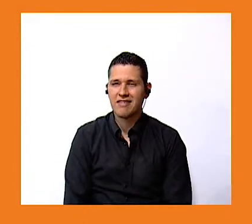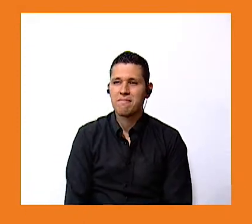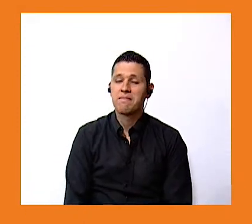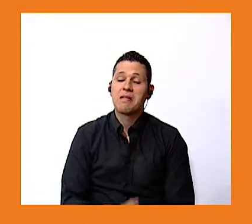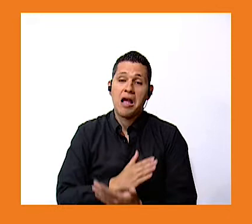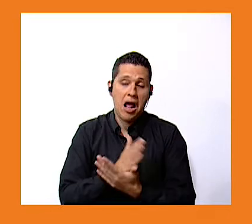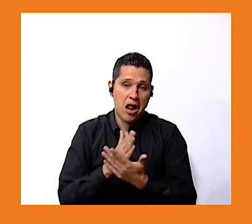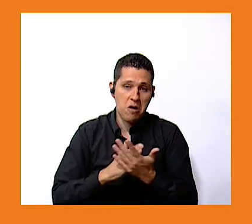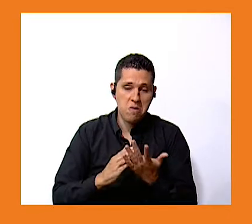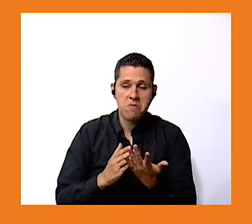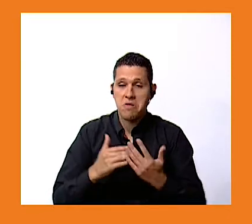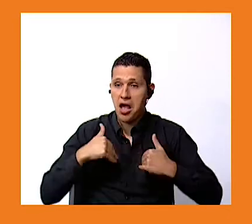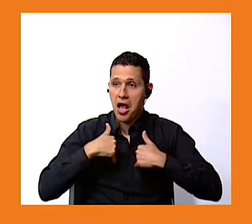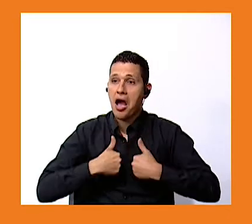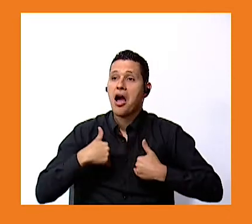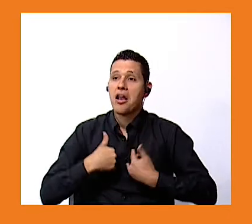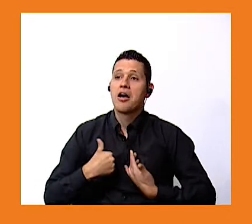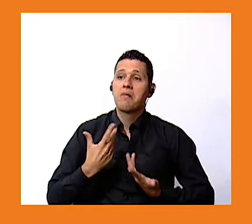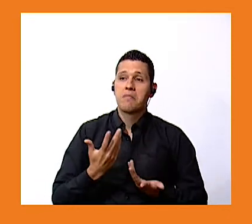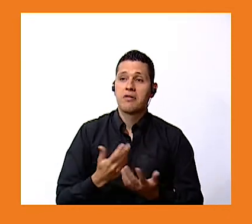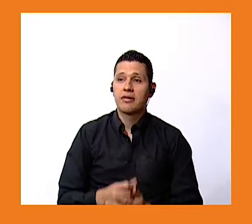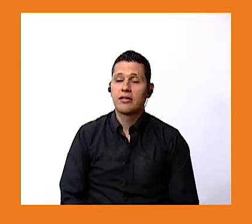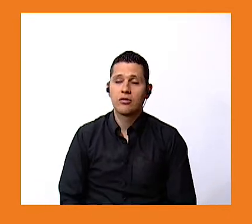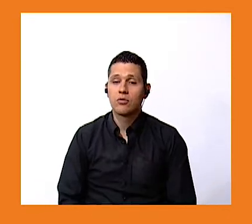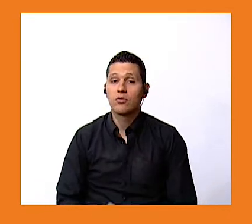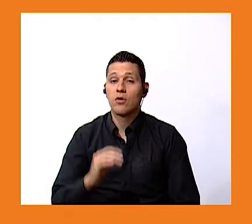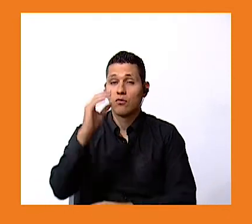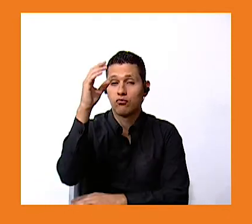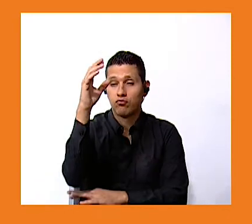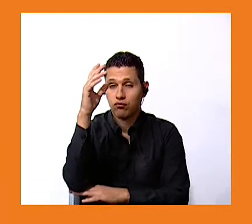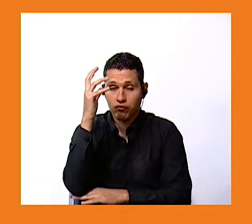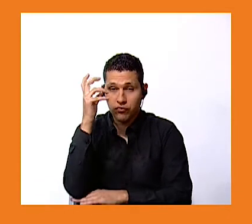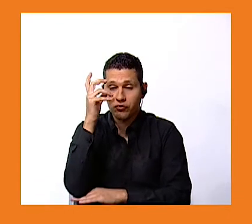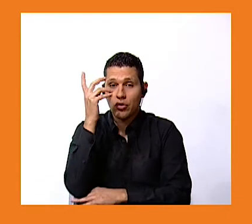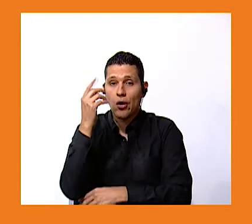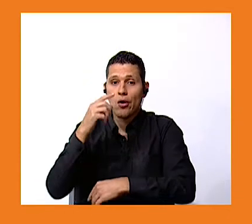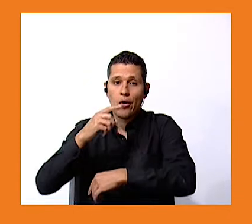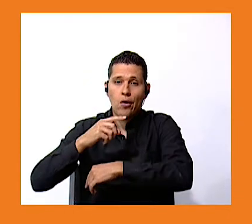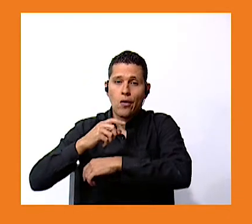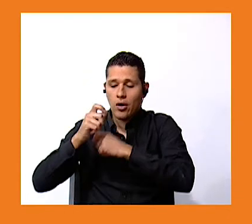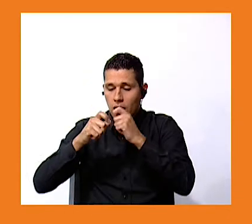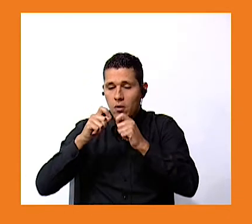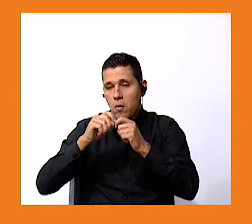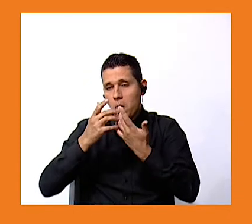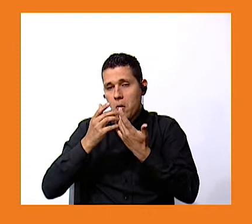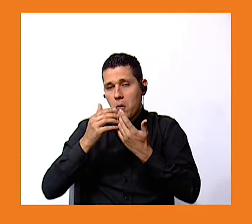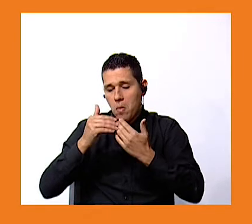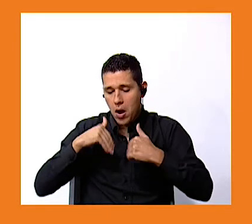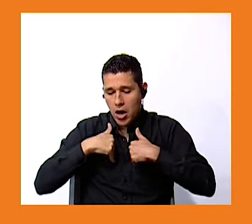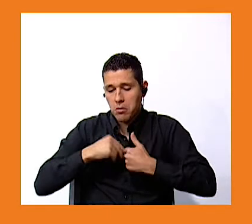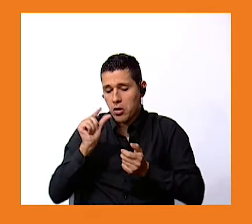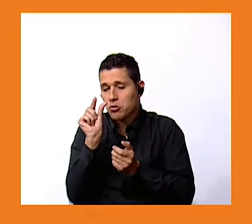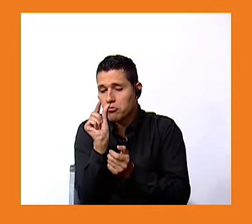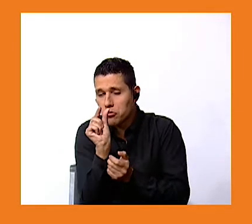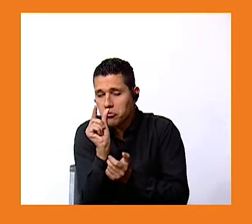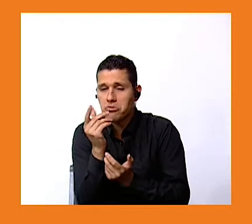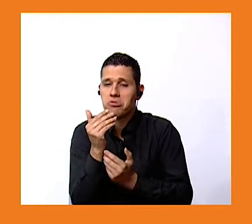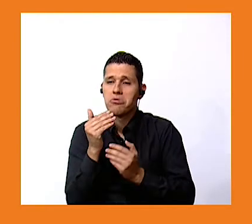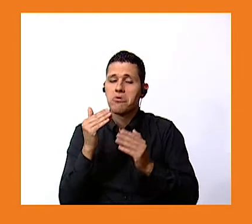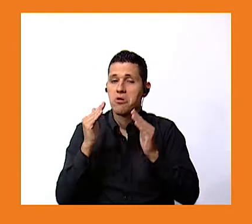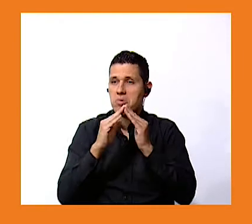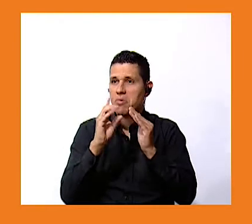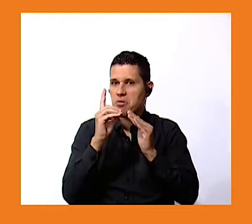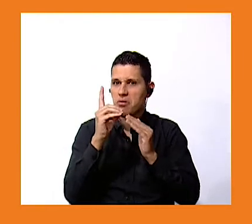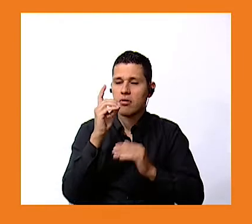like forest animals and insects live in different places for instance the squirrel lives in a tree